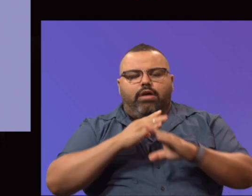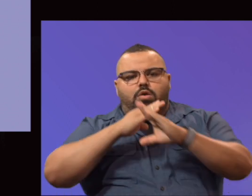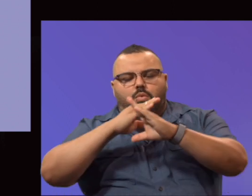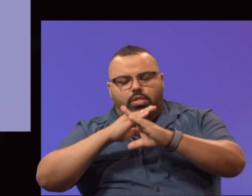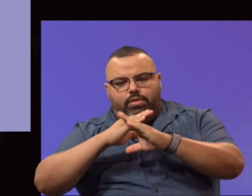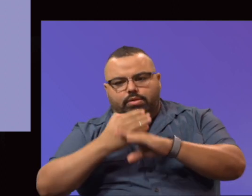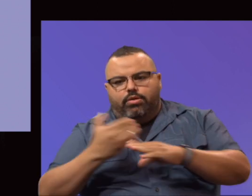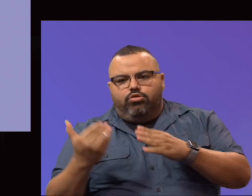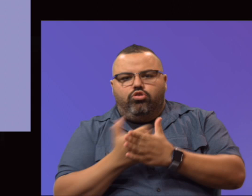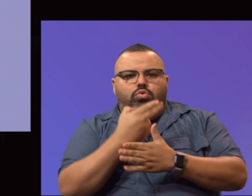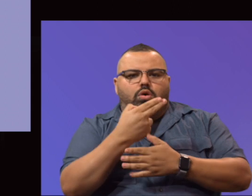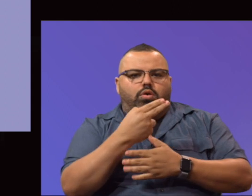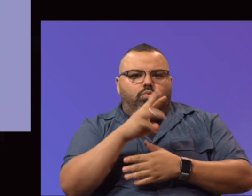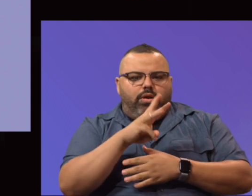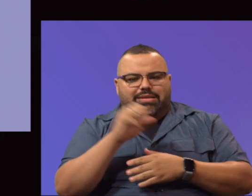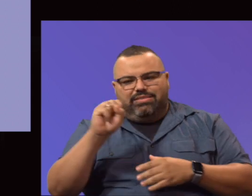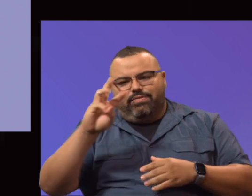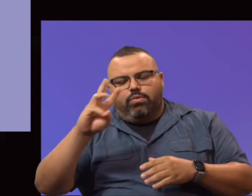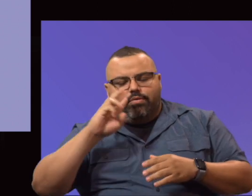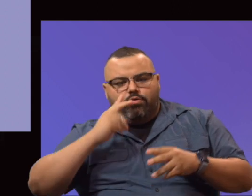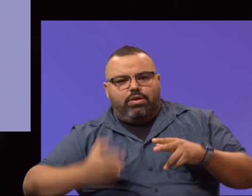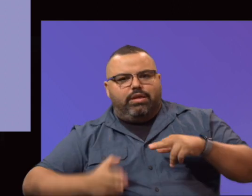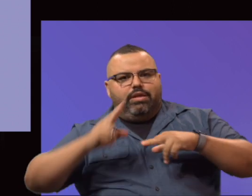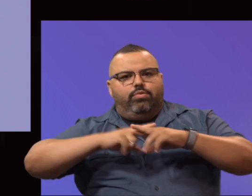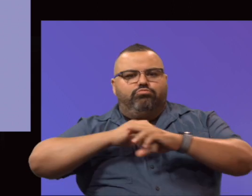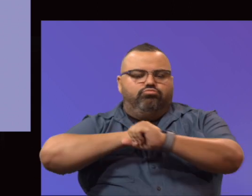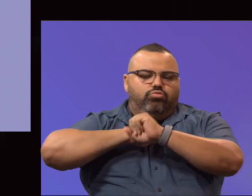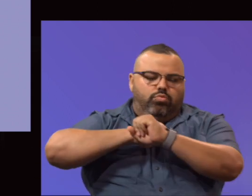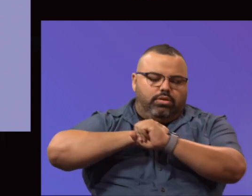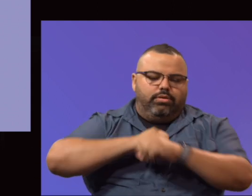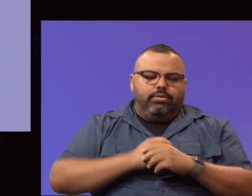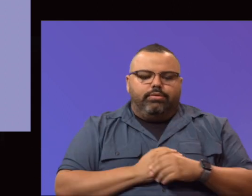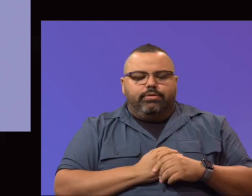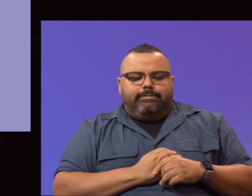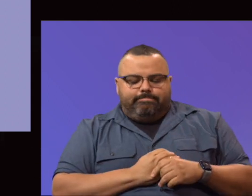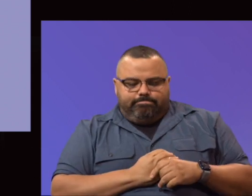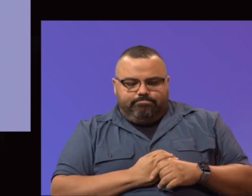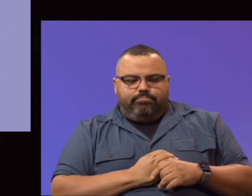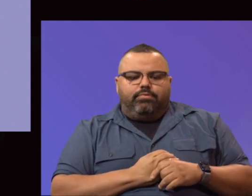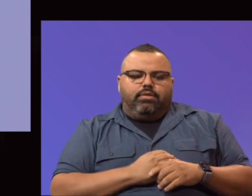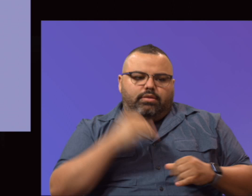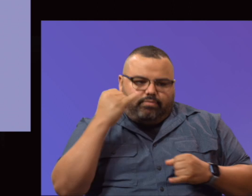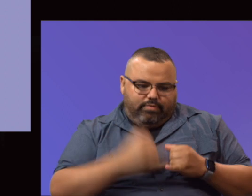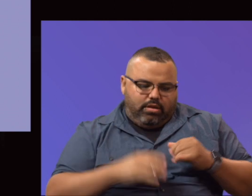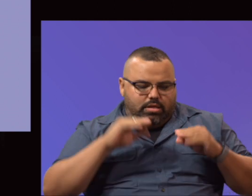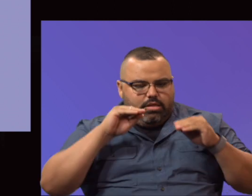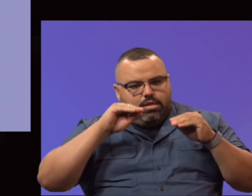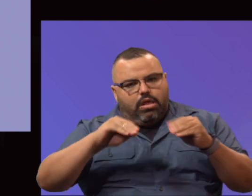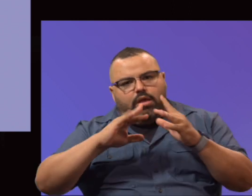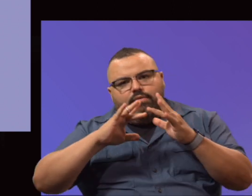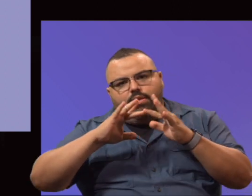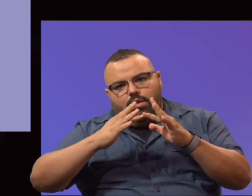software for increased security protection. In addition, they finalized installation of network equipment with the